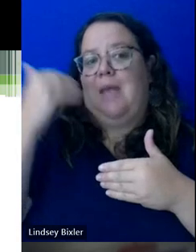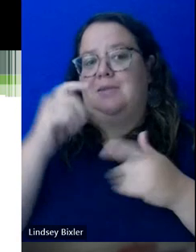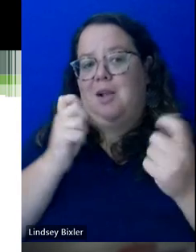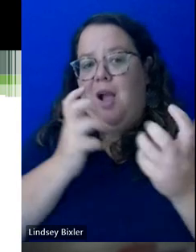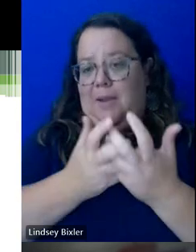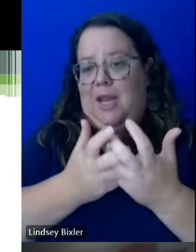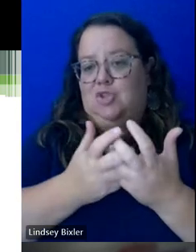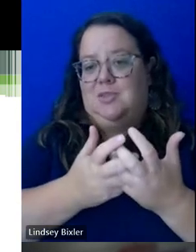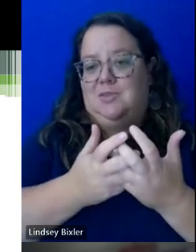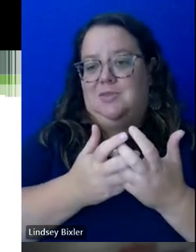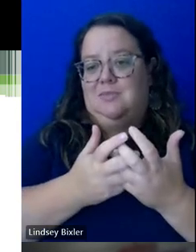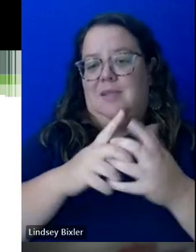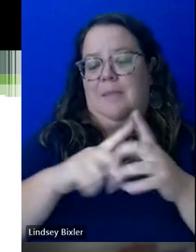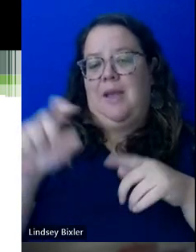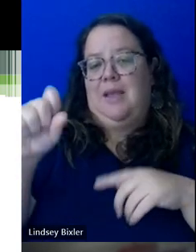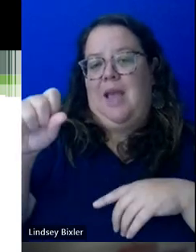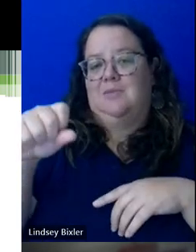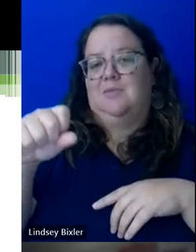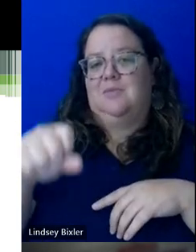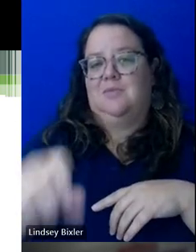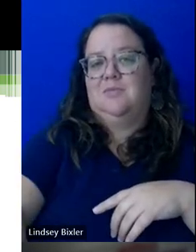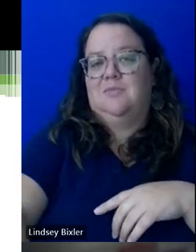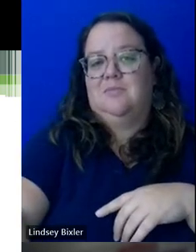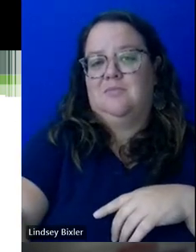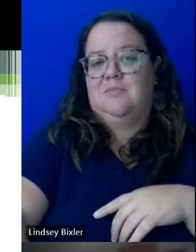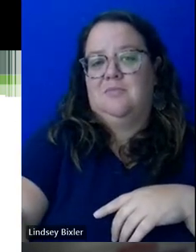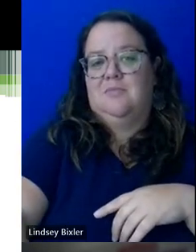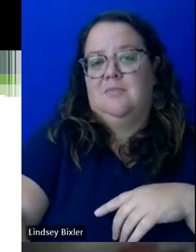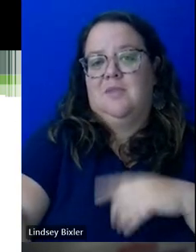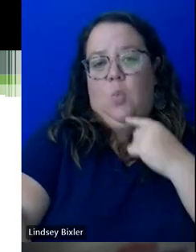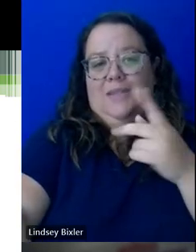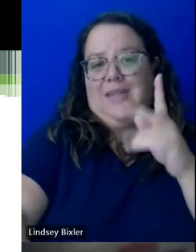Um, but yes, you, we tell housing and housing works with them.